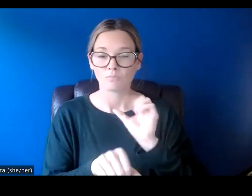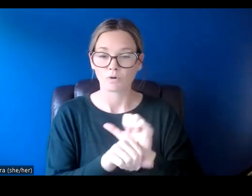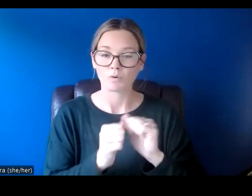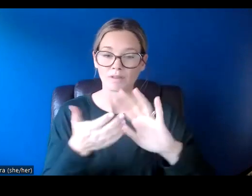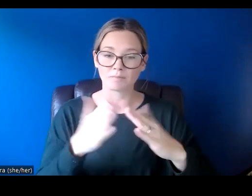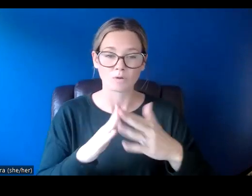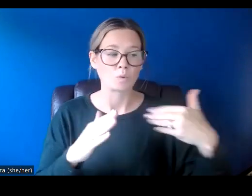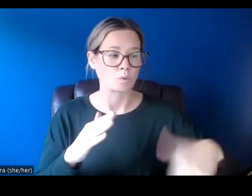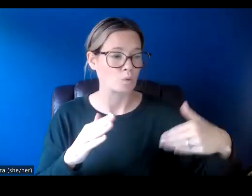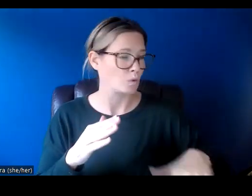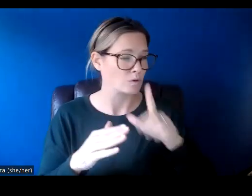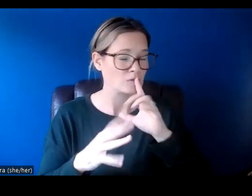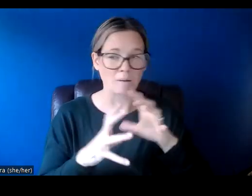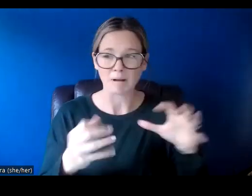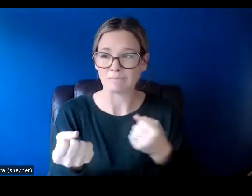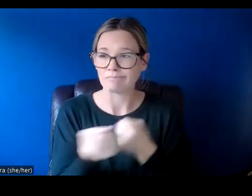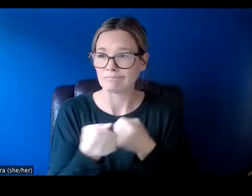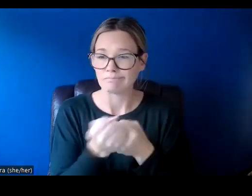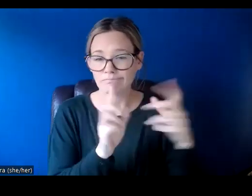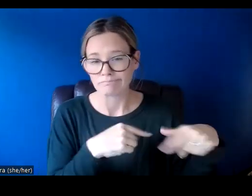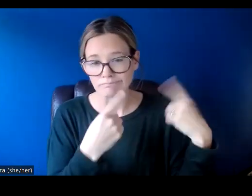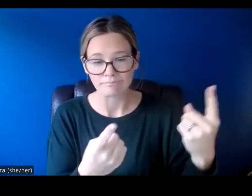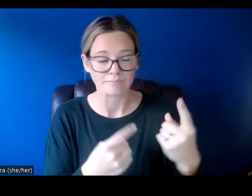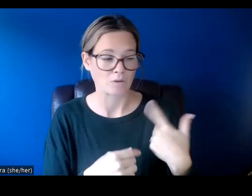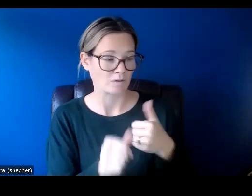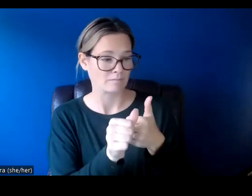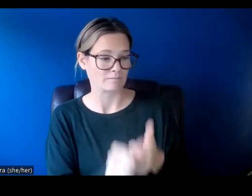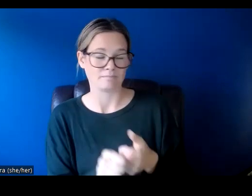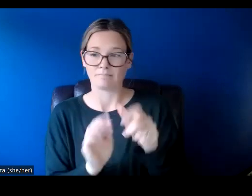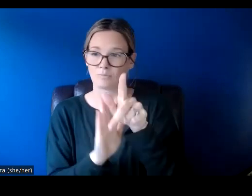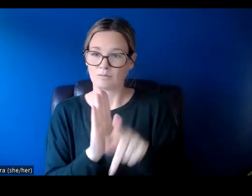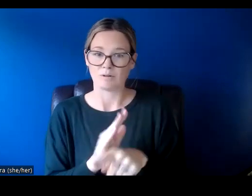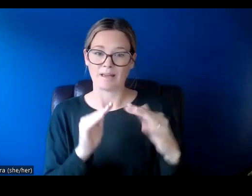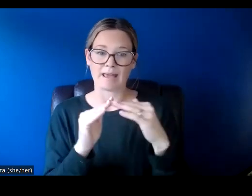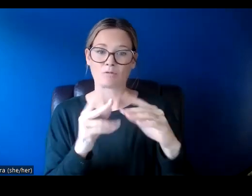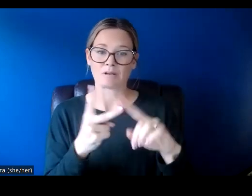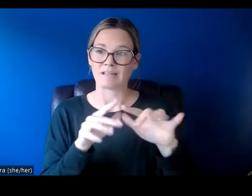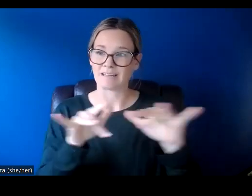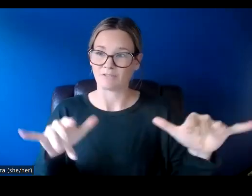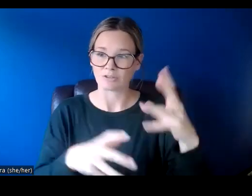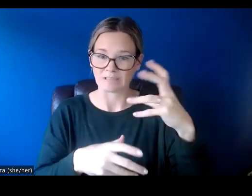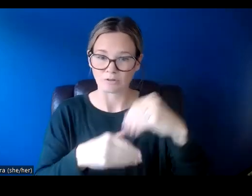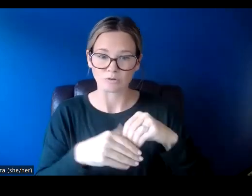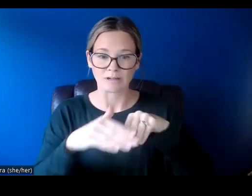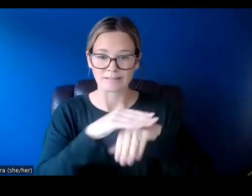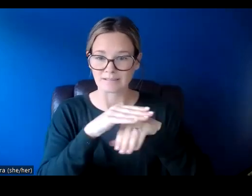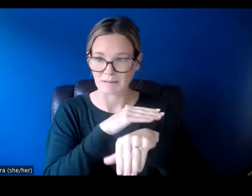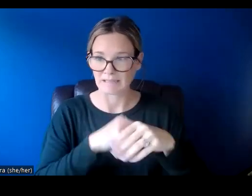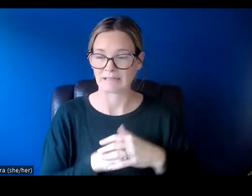historically been underserved and underserved. We're guided by the core principles of equity, diversity, inclusion, and accessibility.